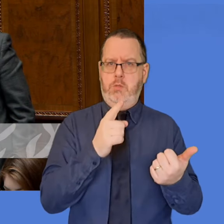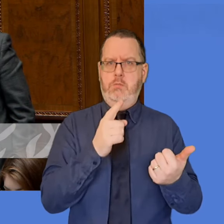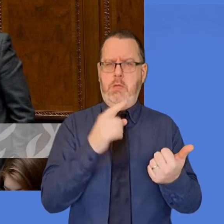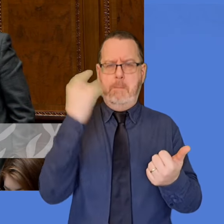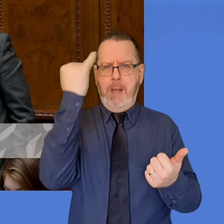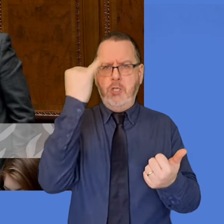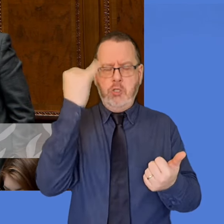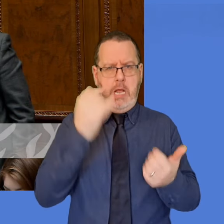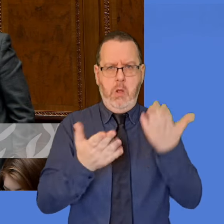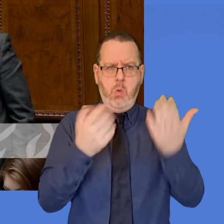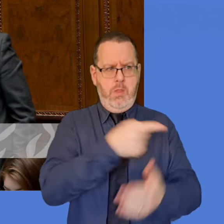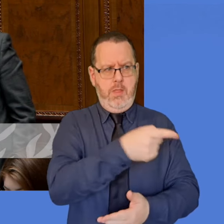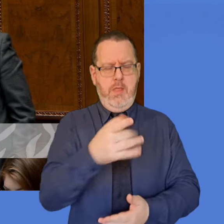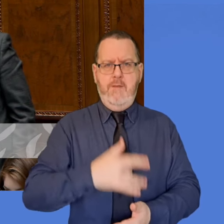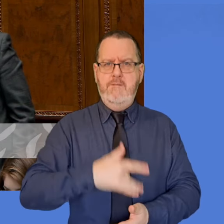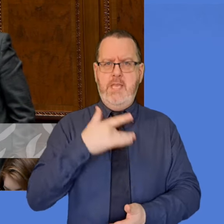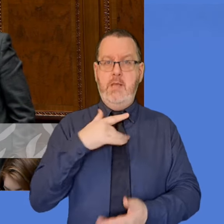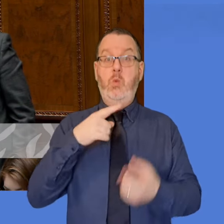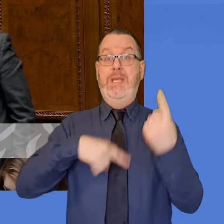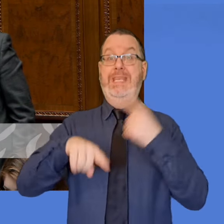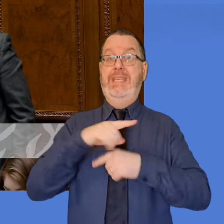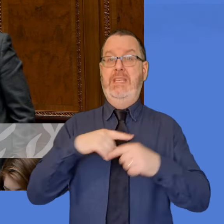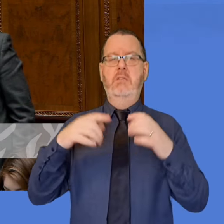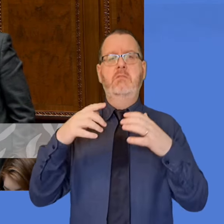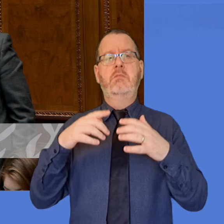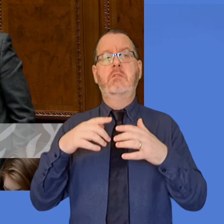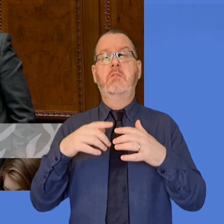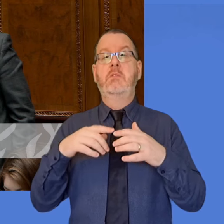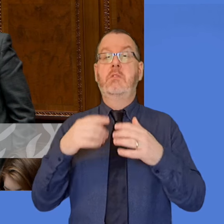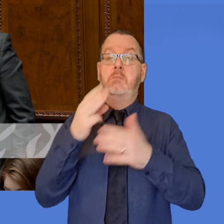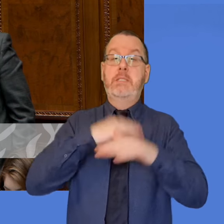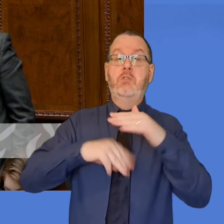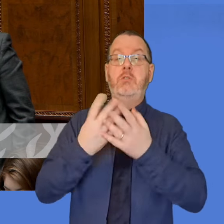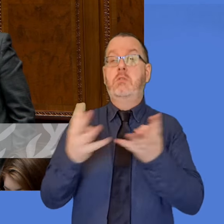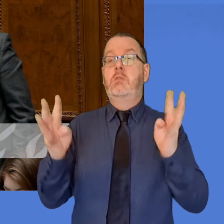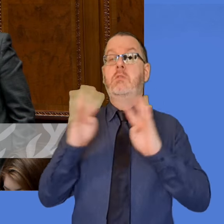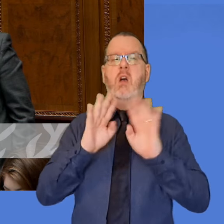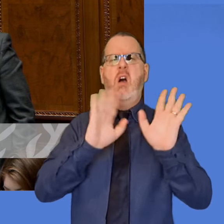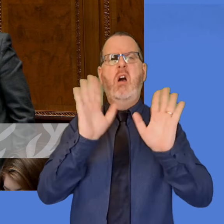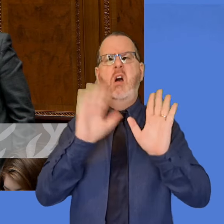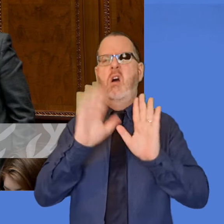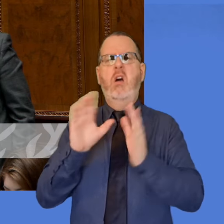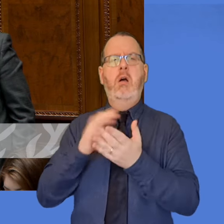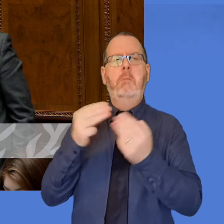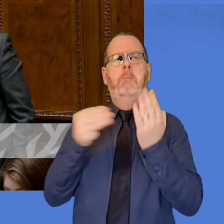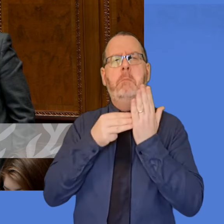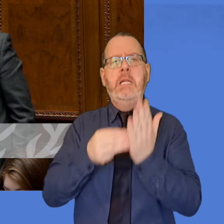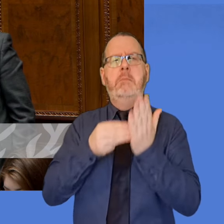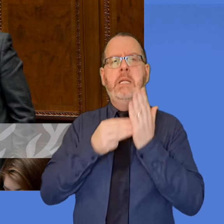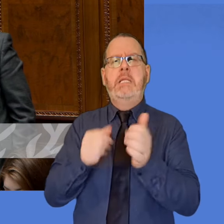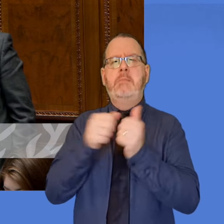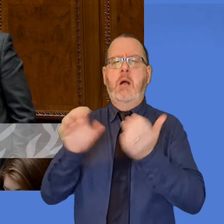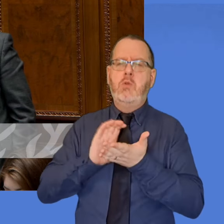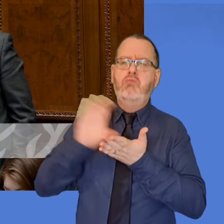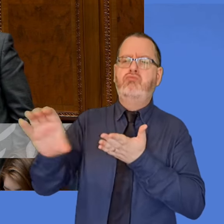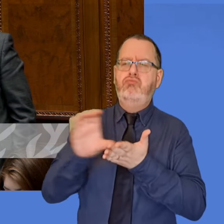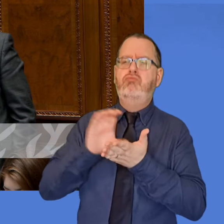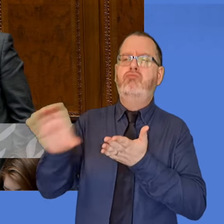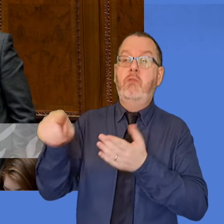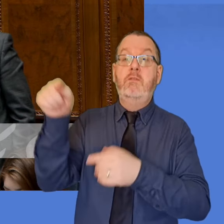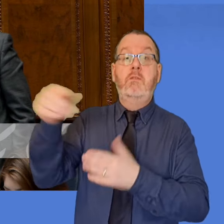were to prioritise tens of millions more into Casement Park while